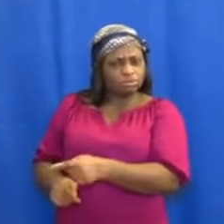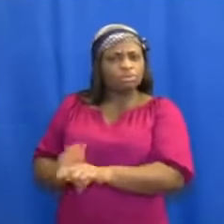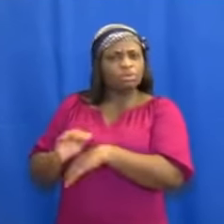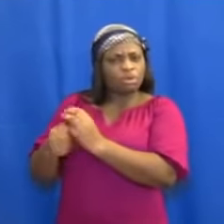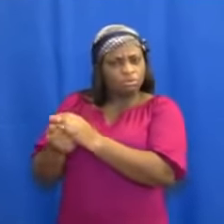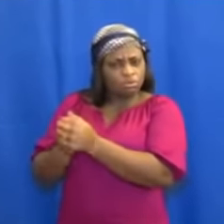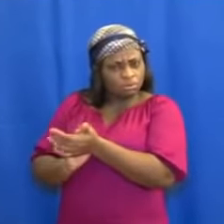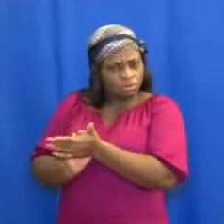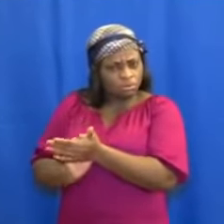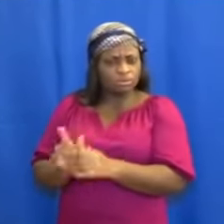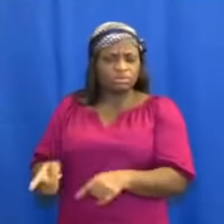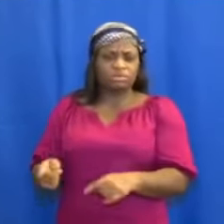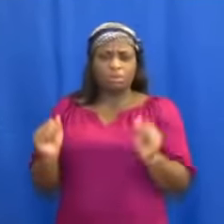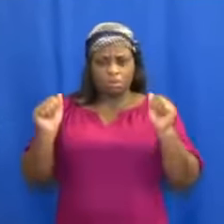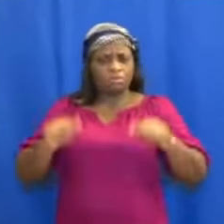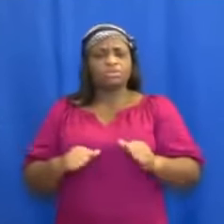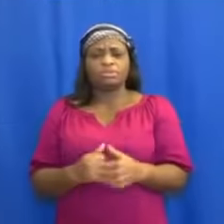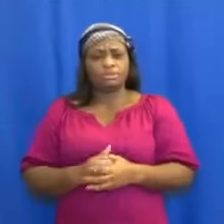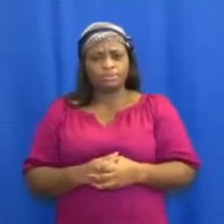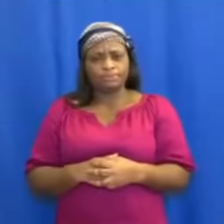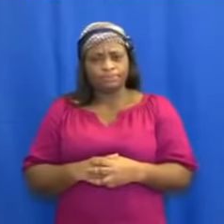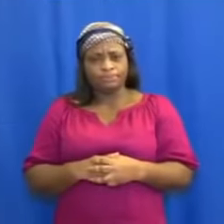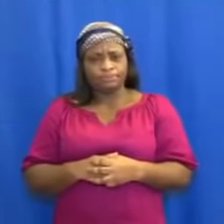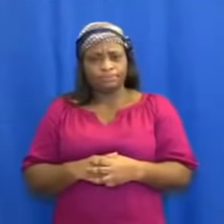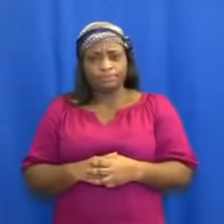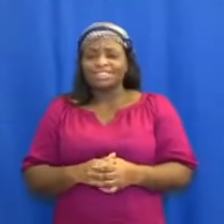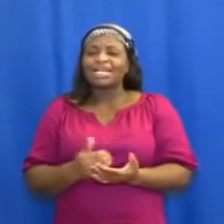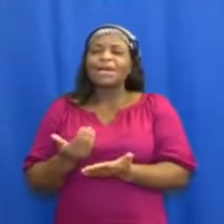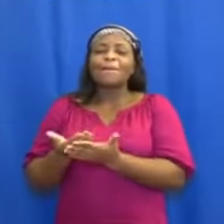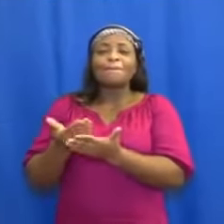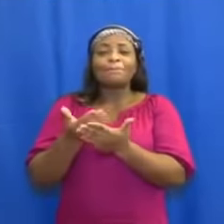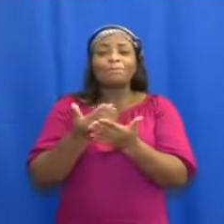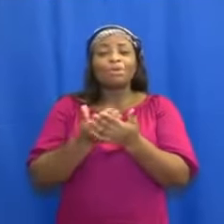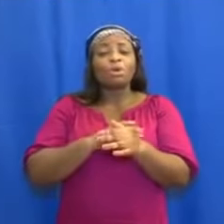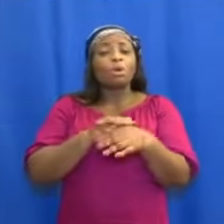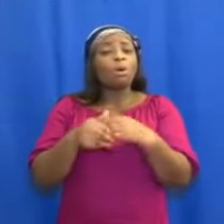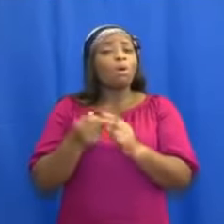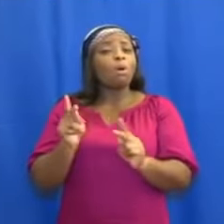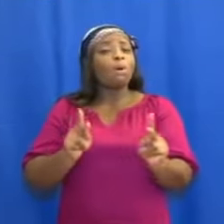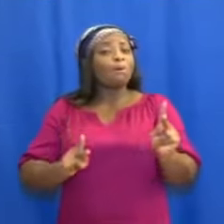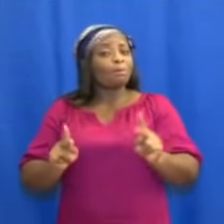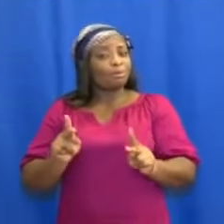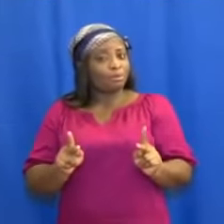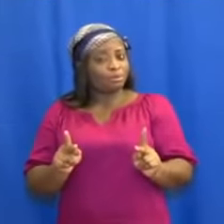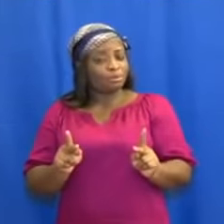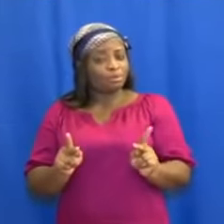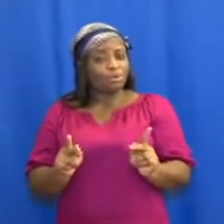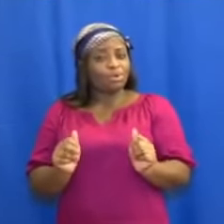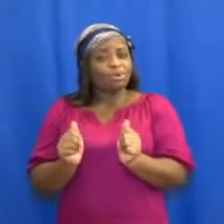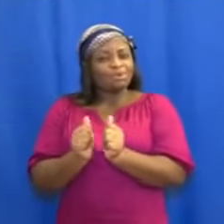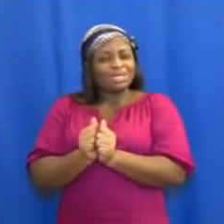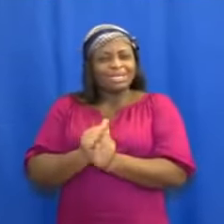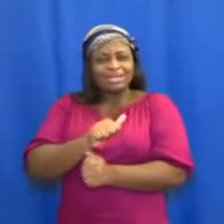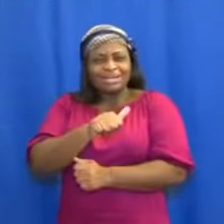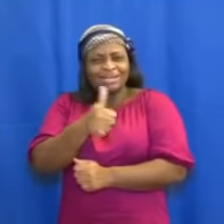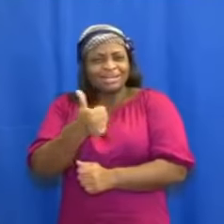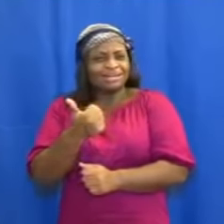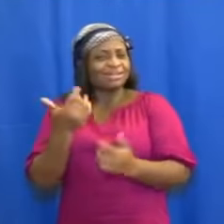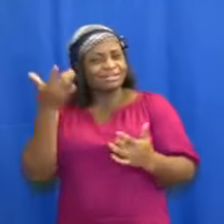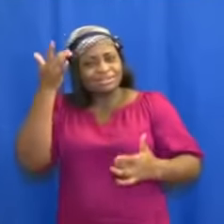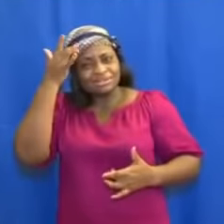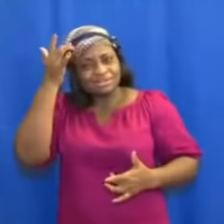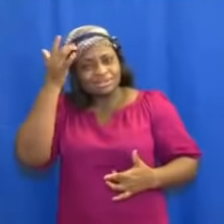possible. I entreat all persons with underlying ailments such as hypertension,